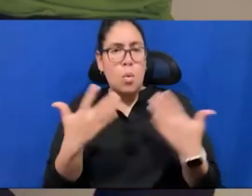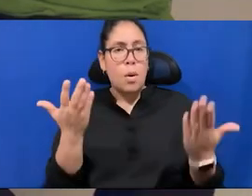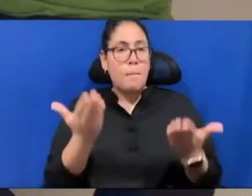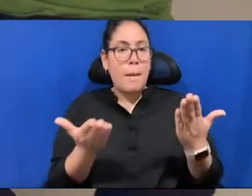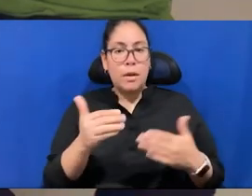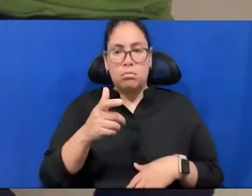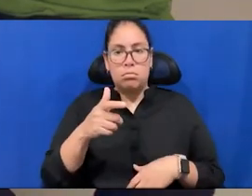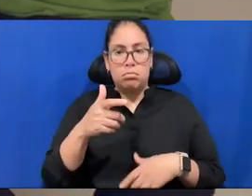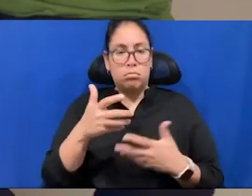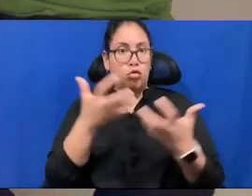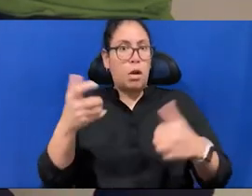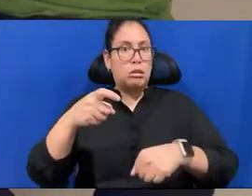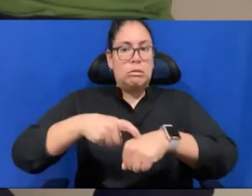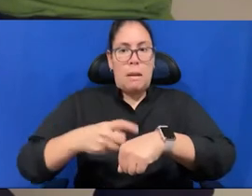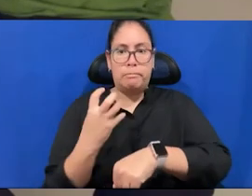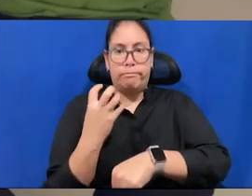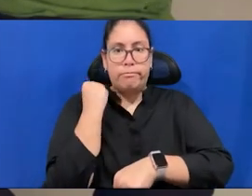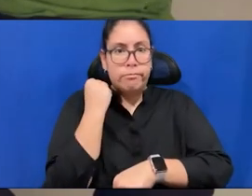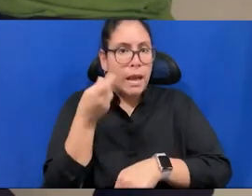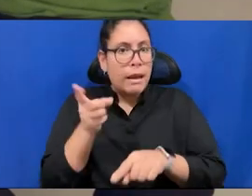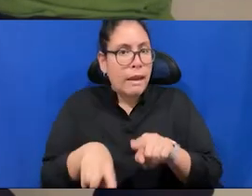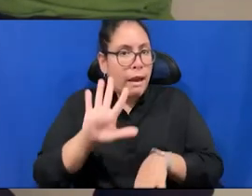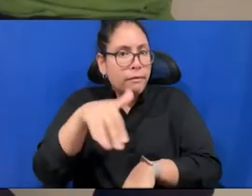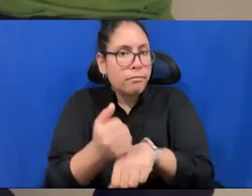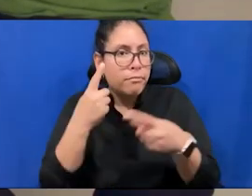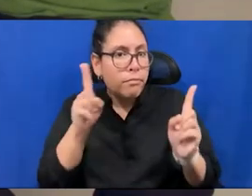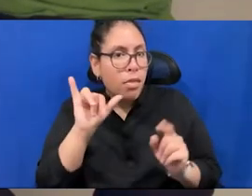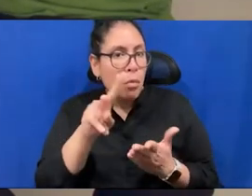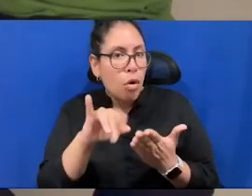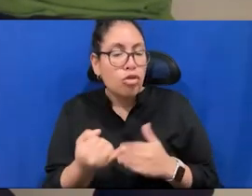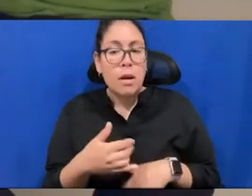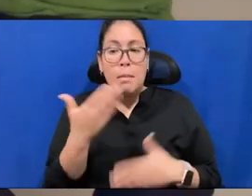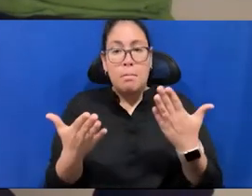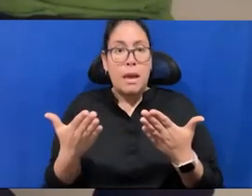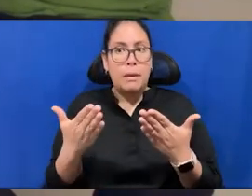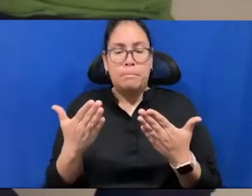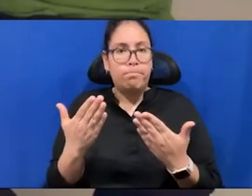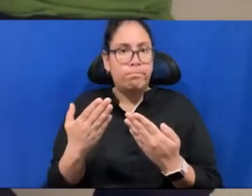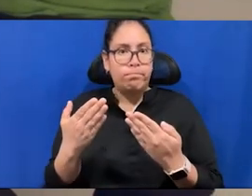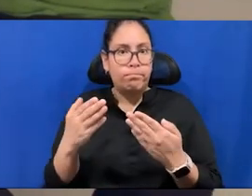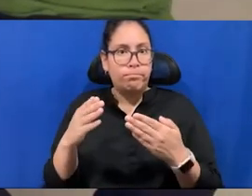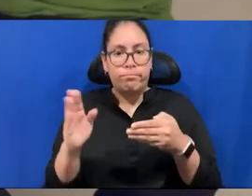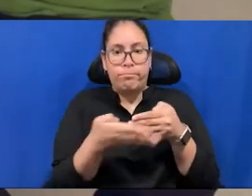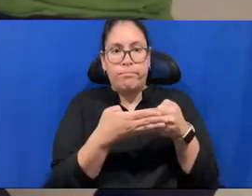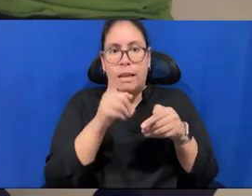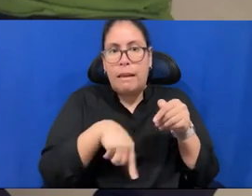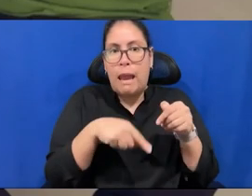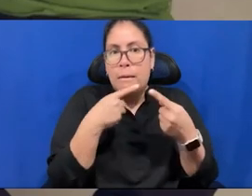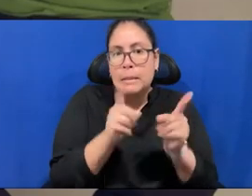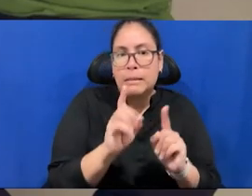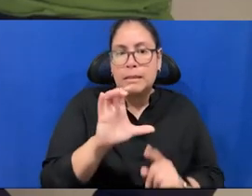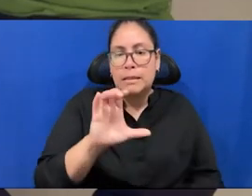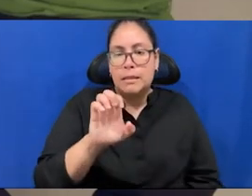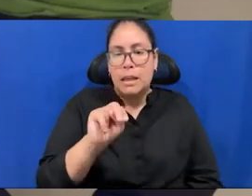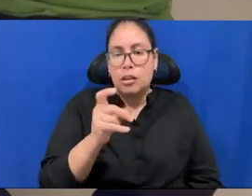but just hasn't had the time to realize them yet. There's also censorship. Some projects are unrealized because they're censored. as Doris Lessing always said, there's also the project one